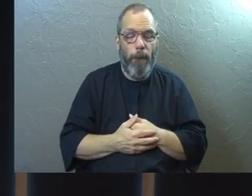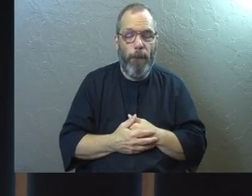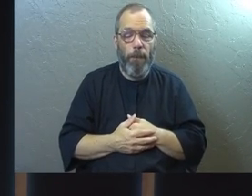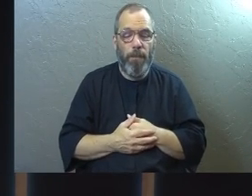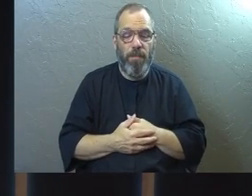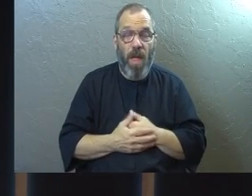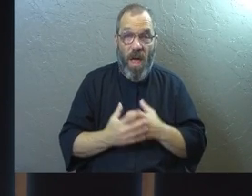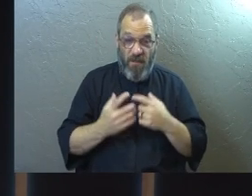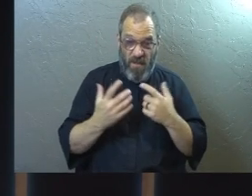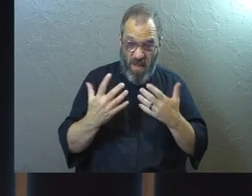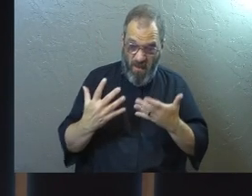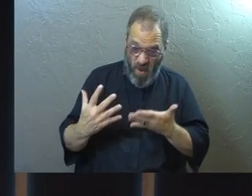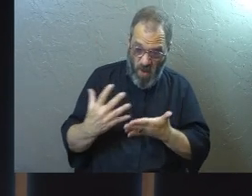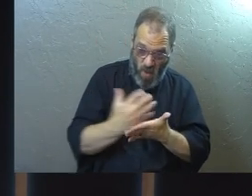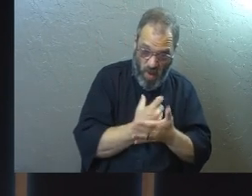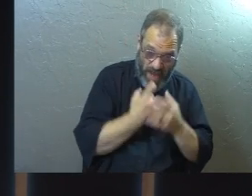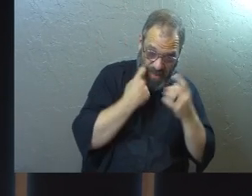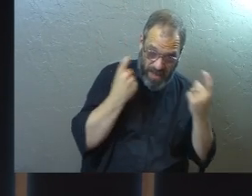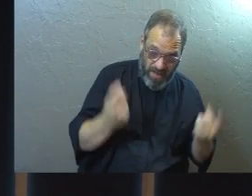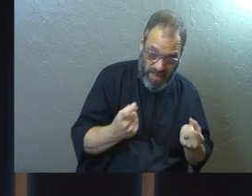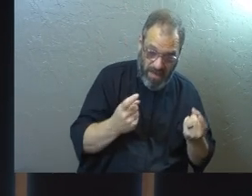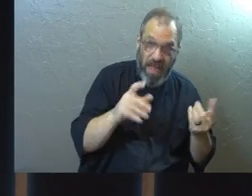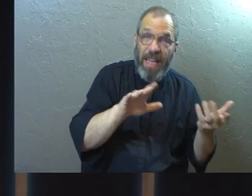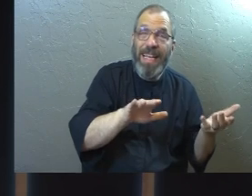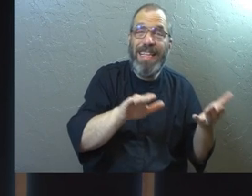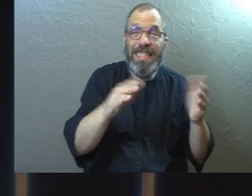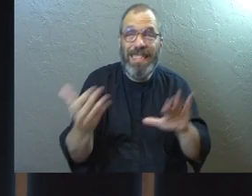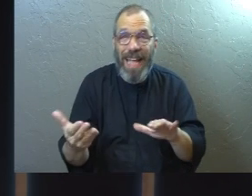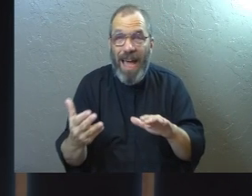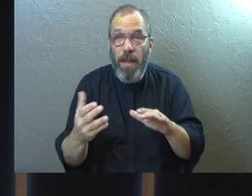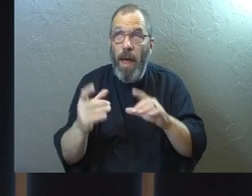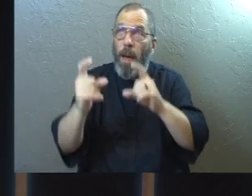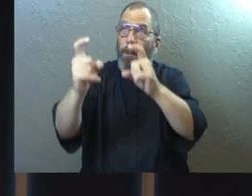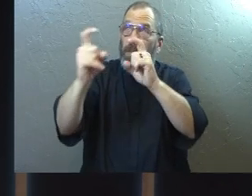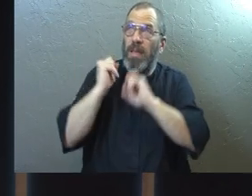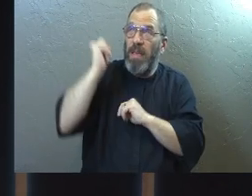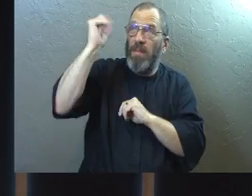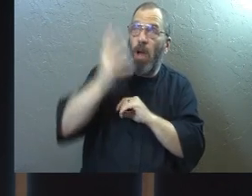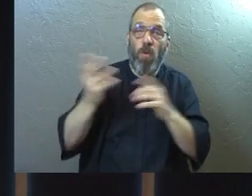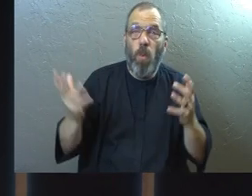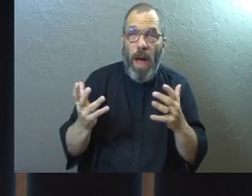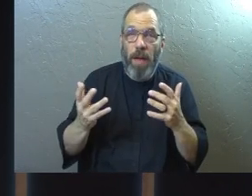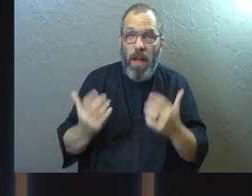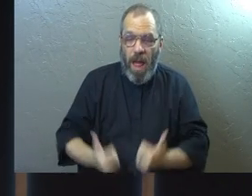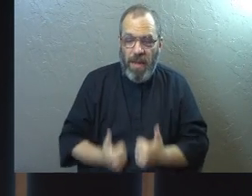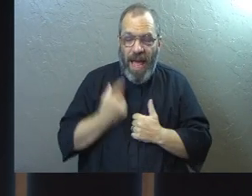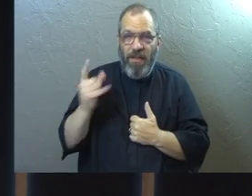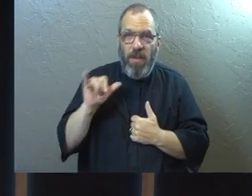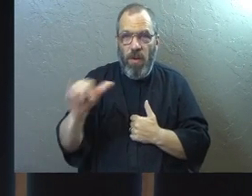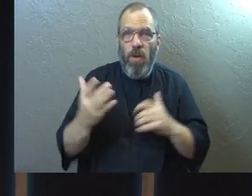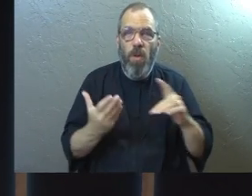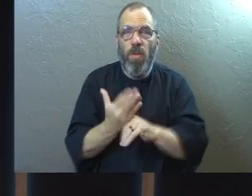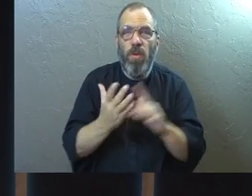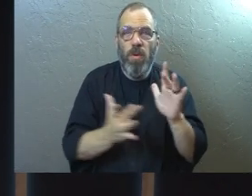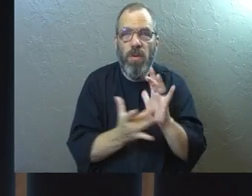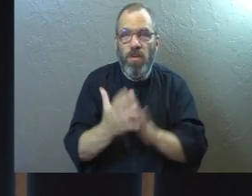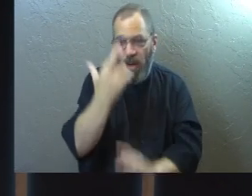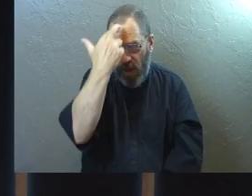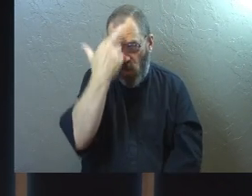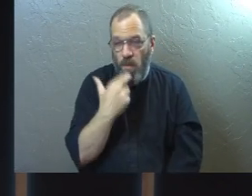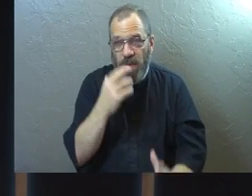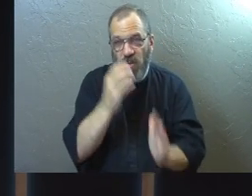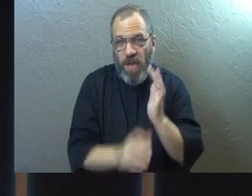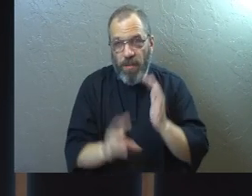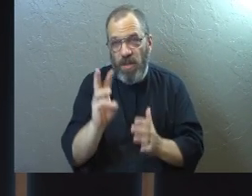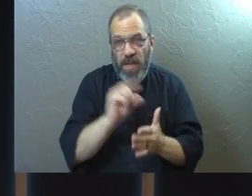For the wages of sin is death, but the gift of God is eternal life through Christ Jesus, our Lord. Romans 6